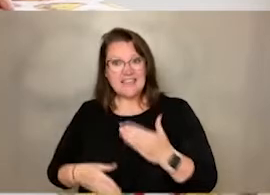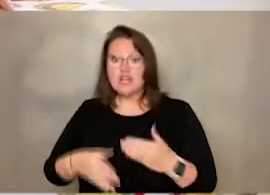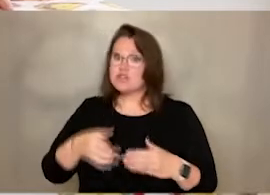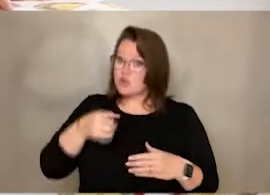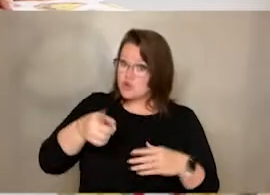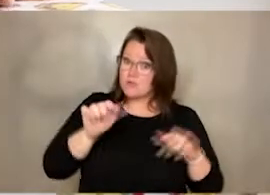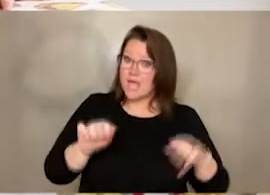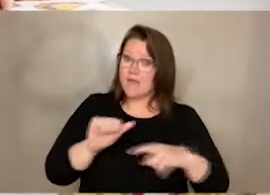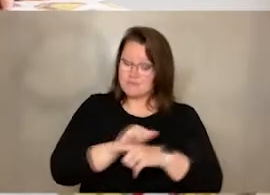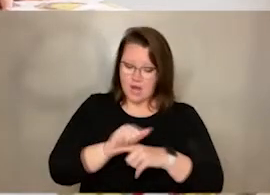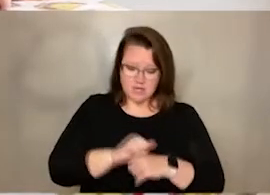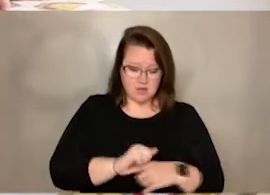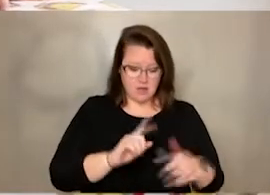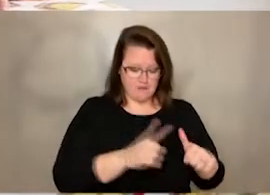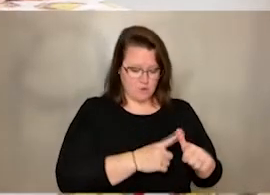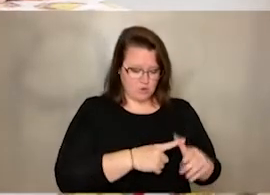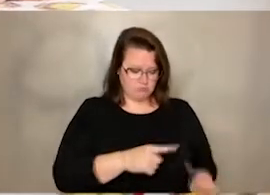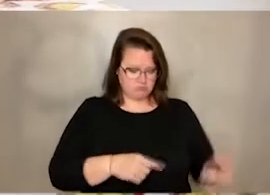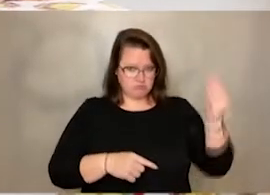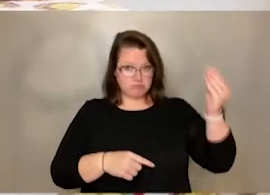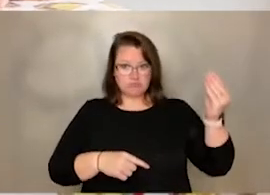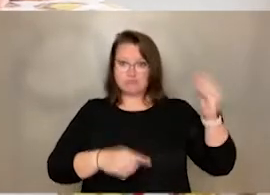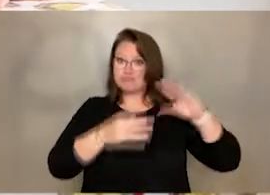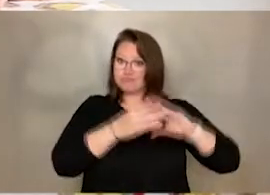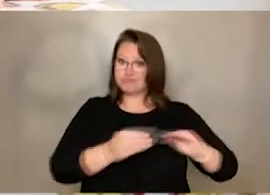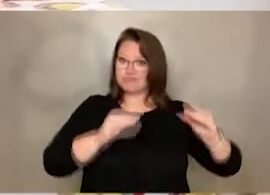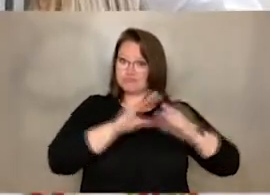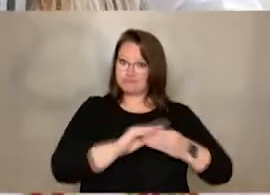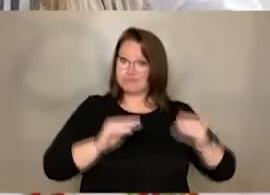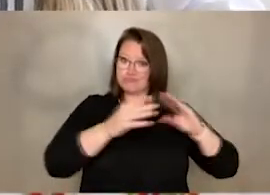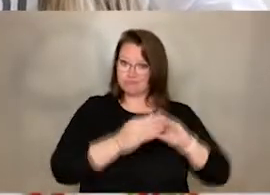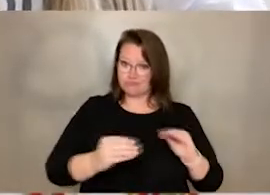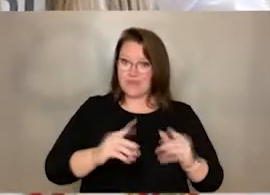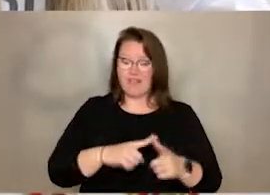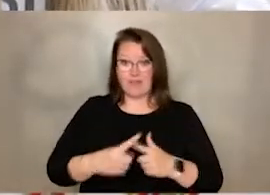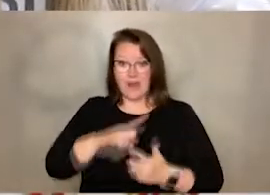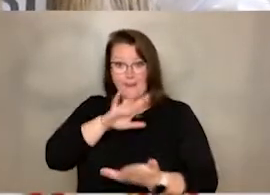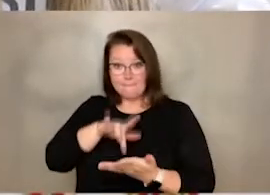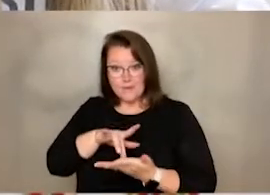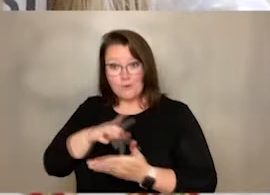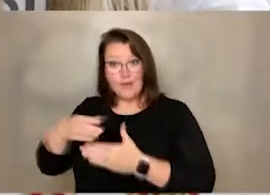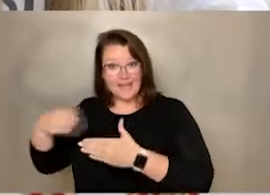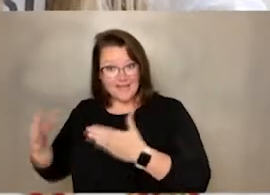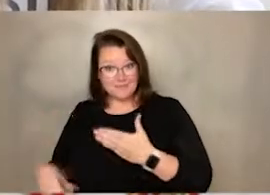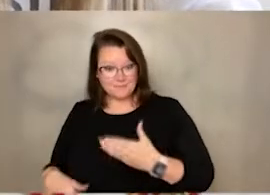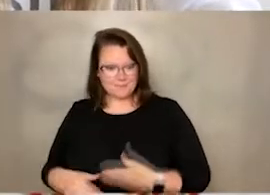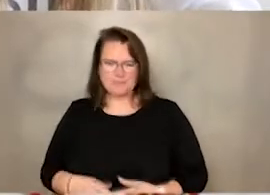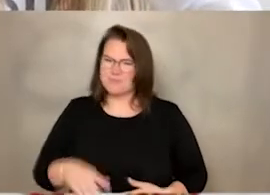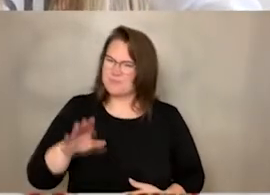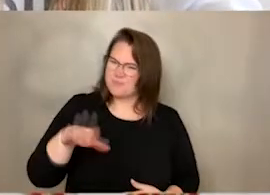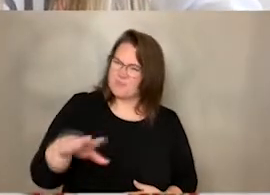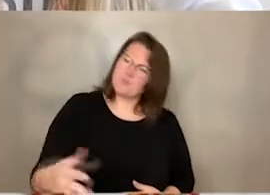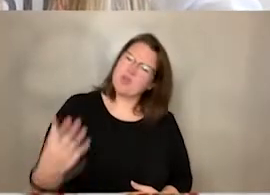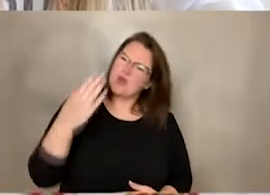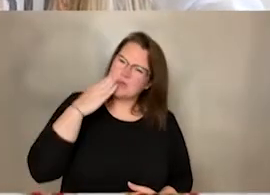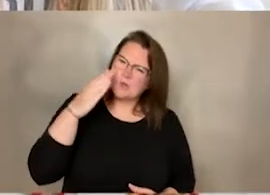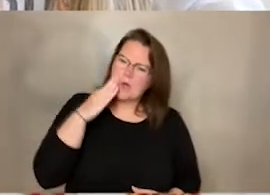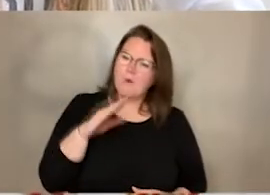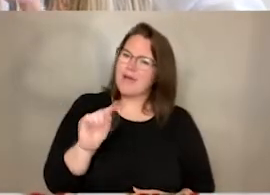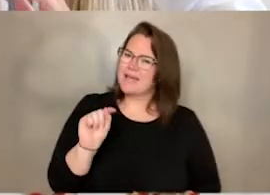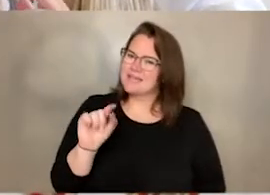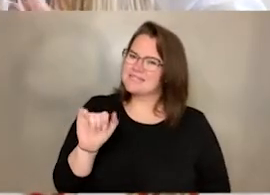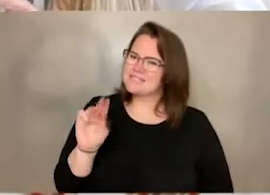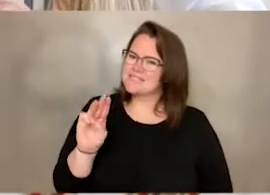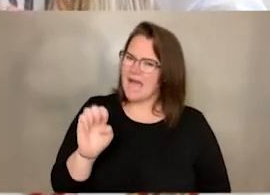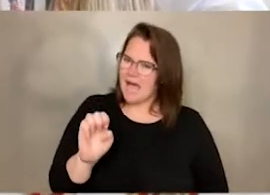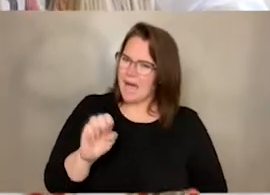it down if you want. Share it with us on Facebook. We'd love to see it. Ms. McDermott, have you ever heard of a time capsule? No. What is a time capsule?